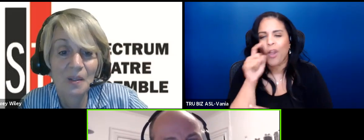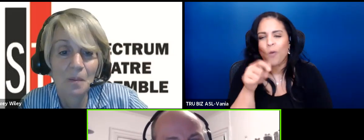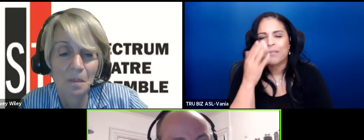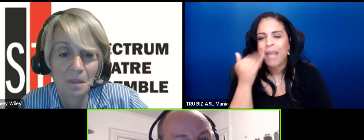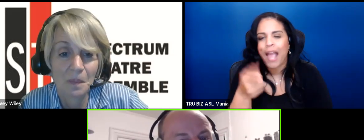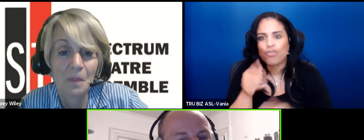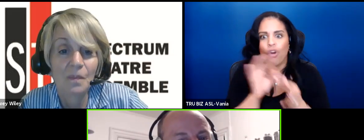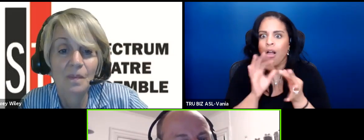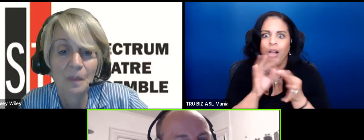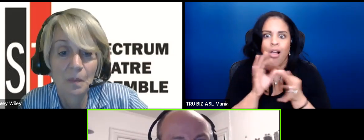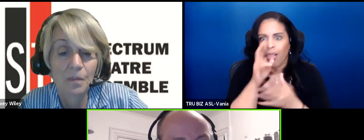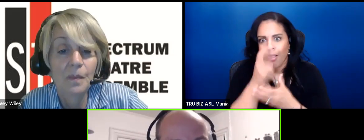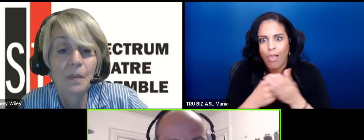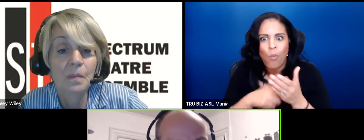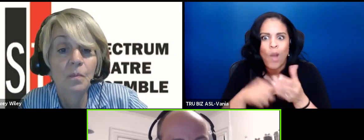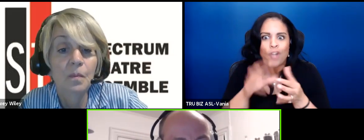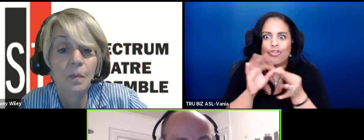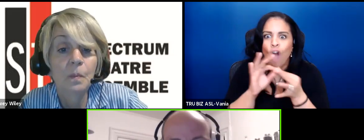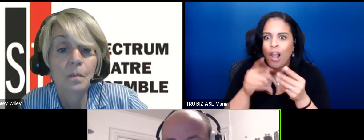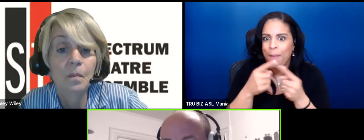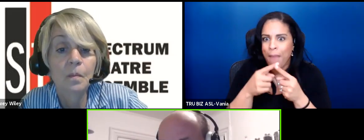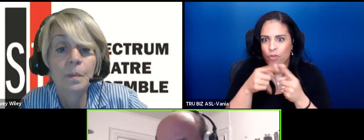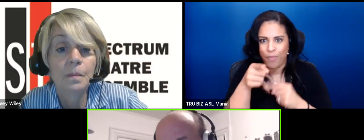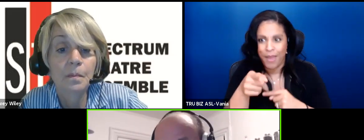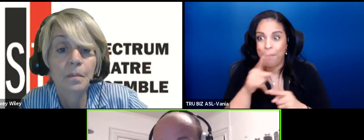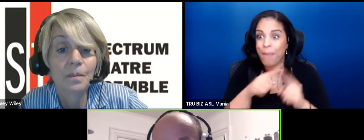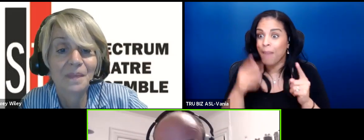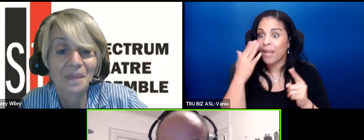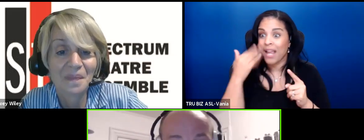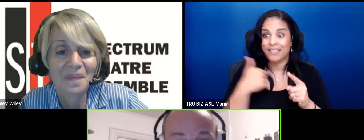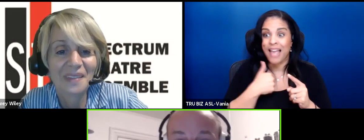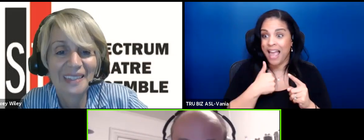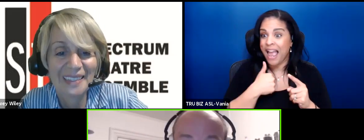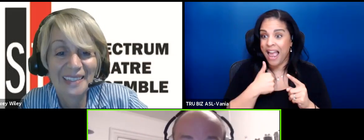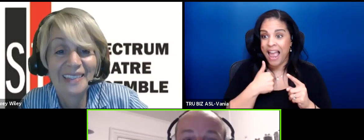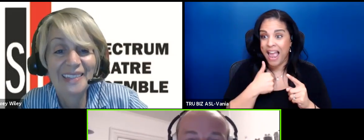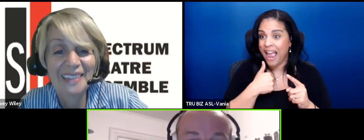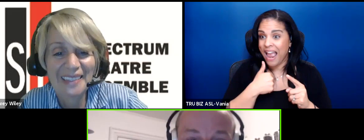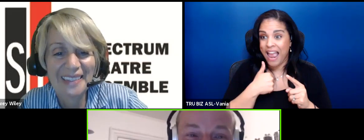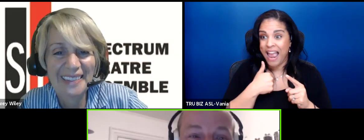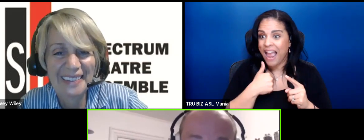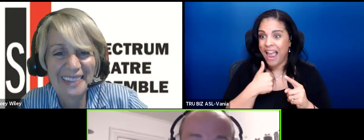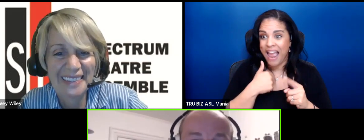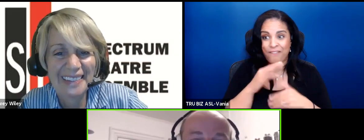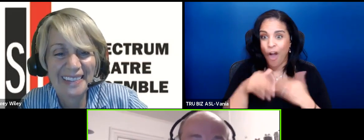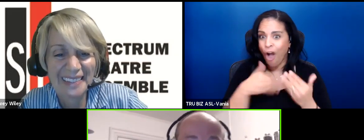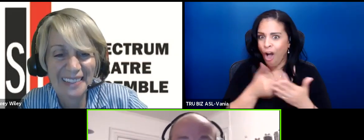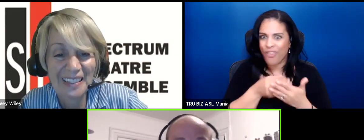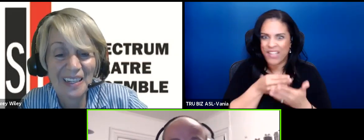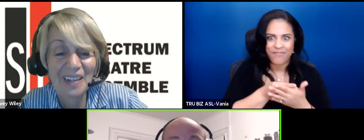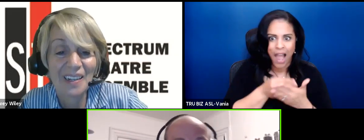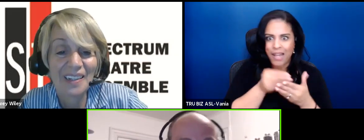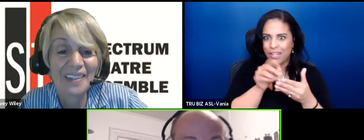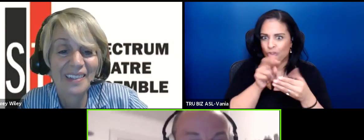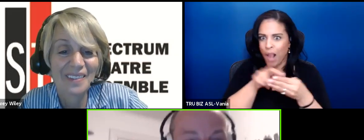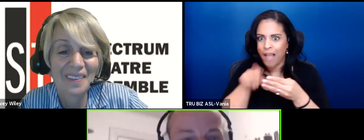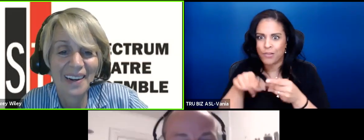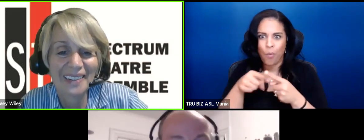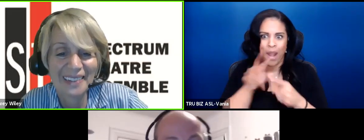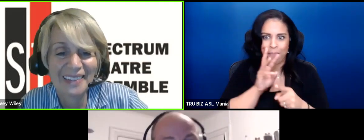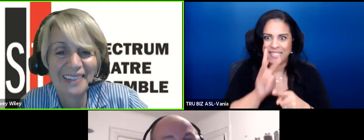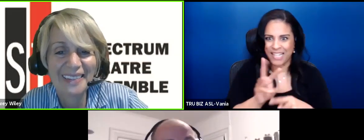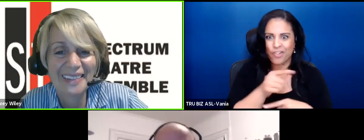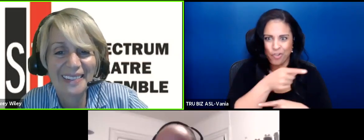you're talking about but you know because of the fact that I had like all these financial consequences when I'm six years old